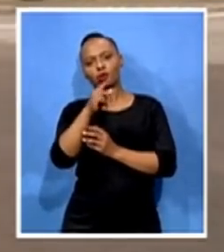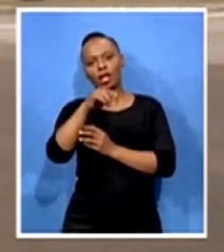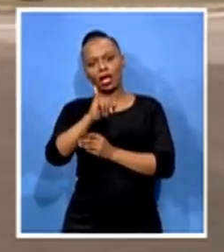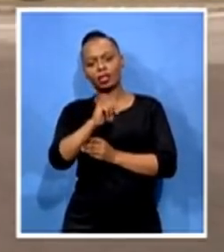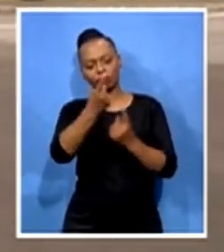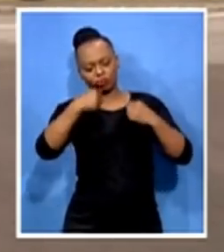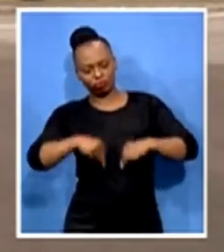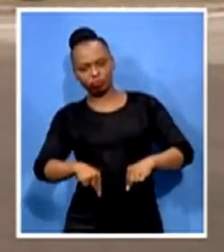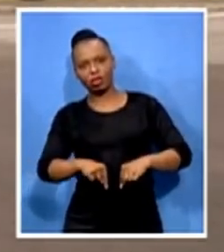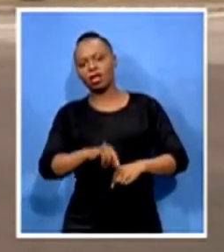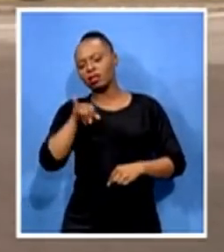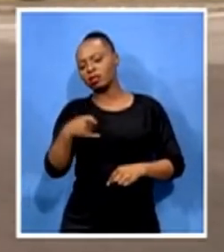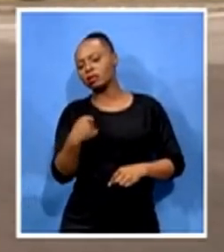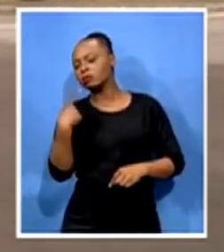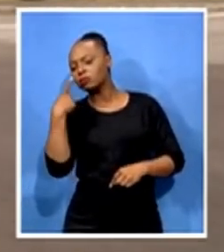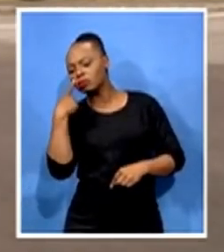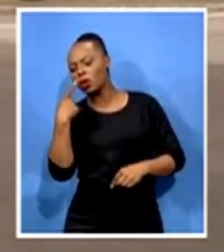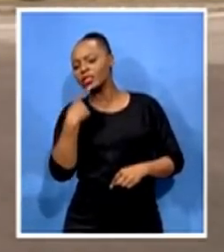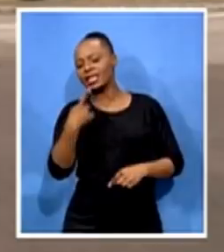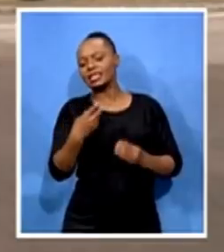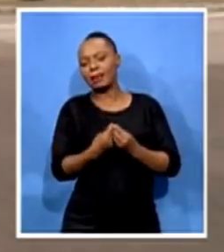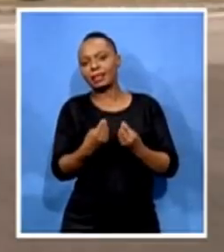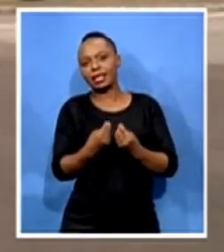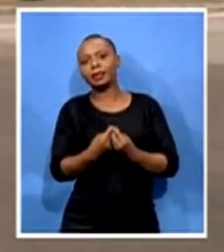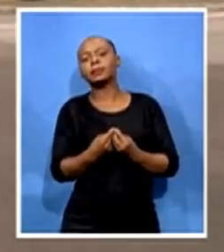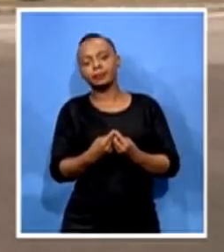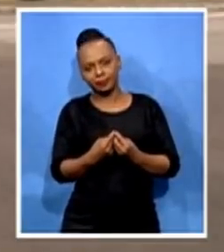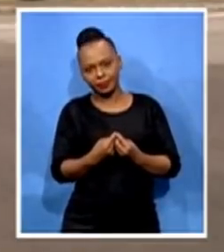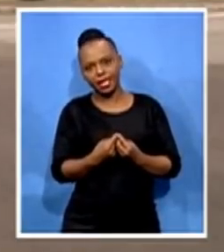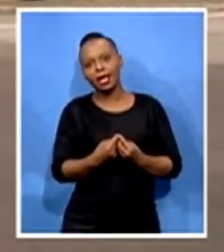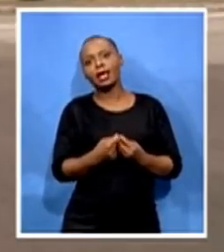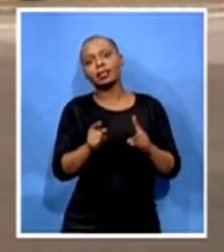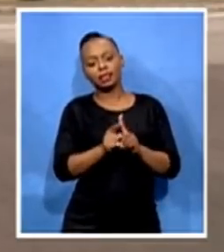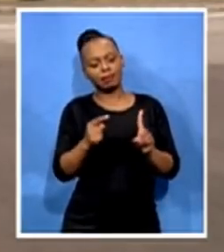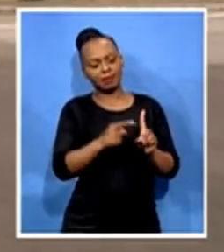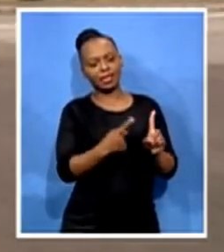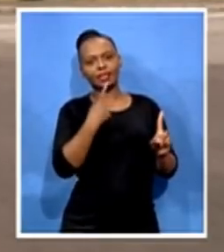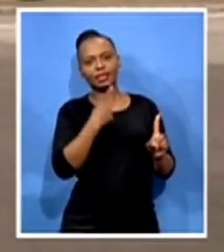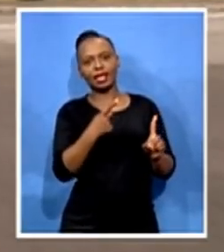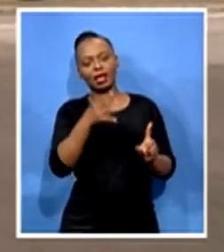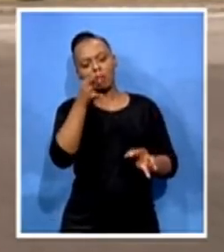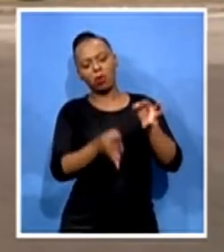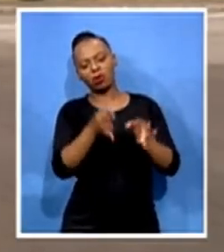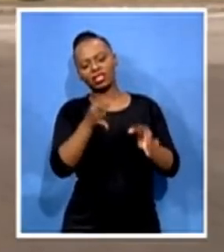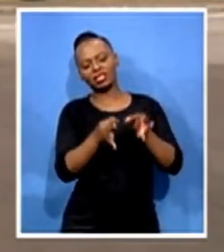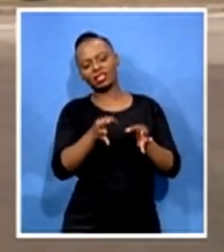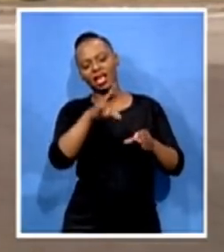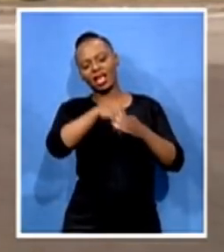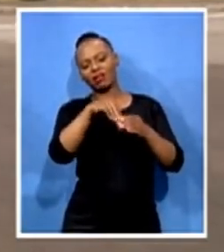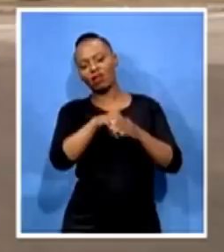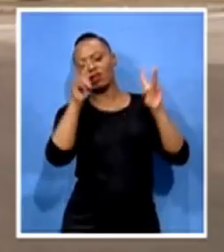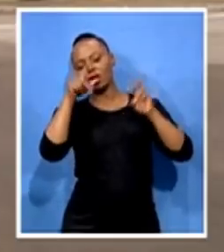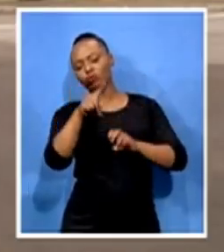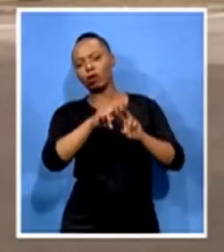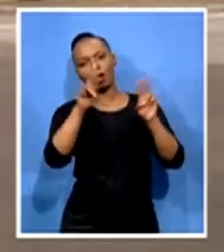a few words. And what he also said was that we shouldn't politicize the matter. He says that it should be about the kids. And the kids,